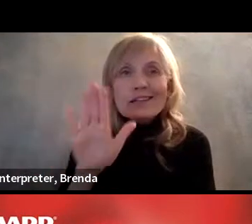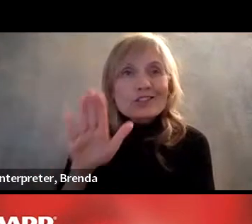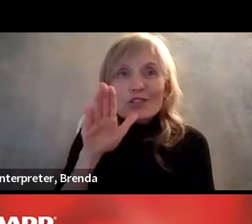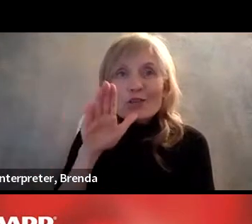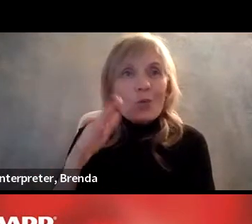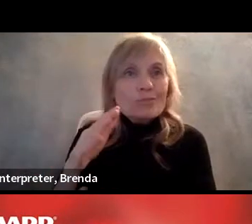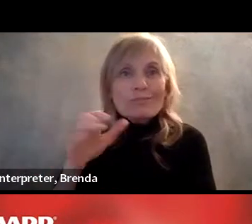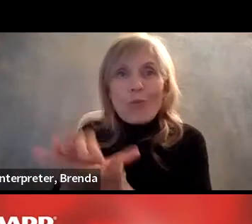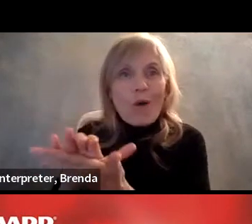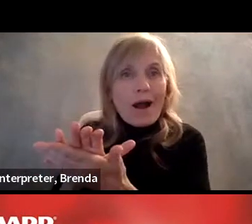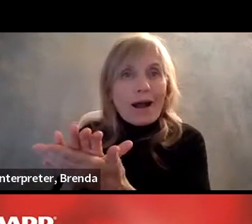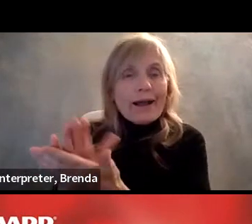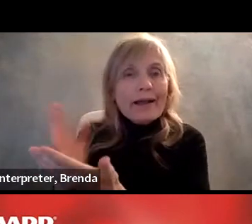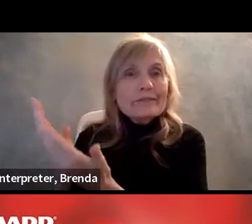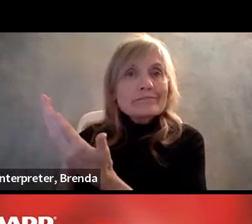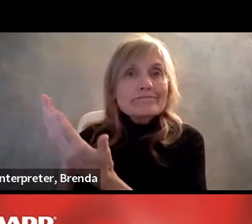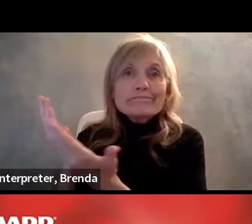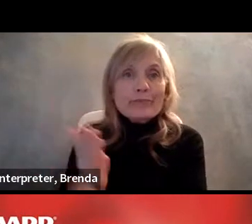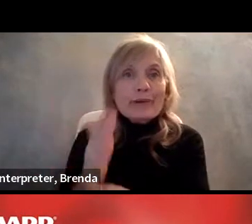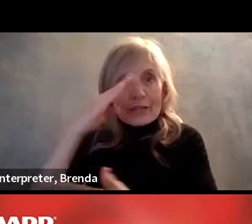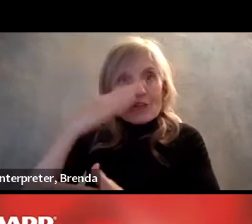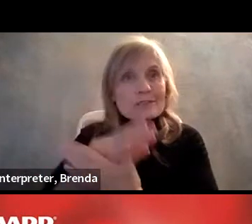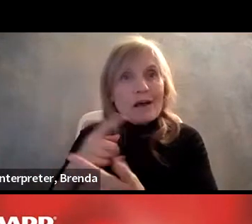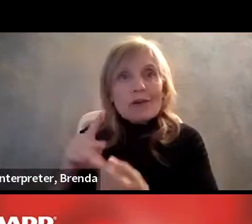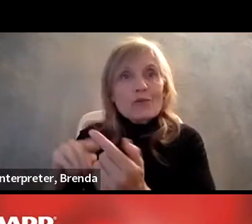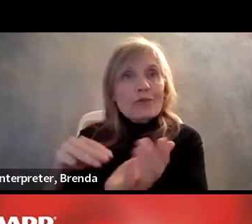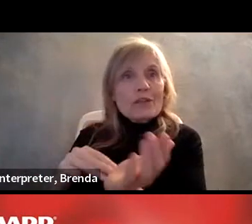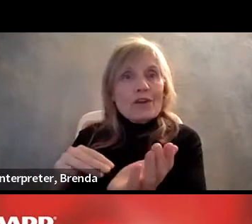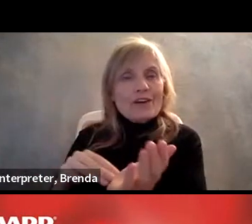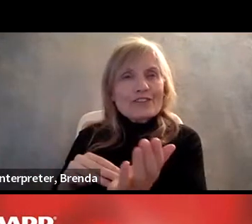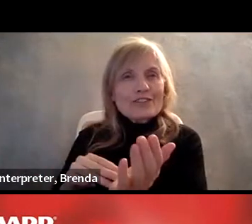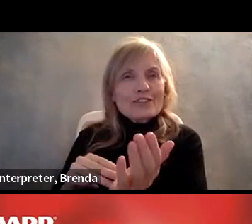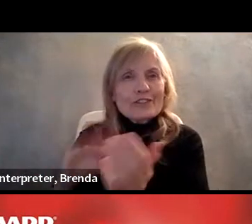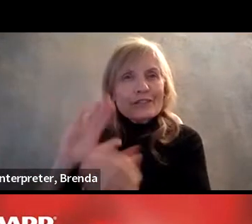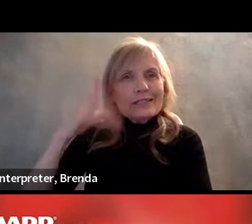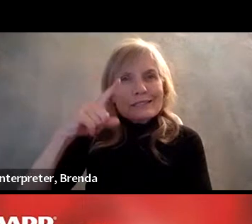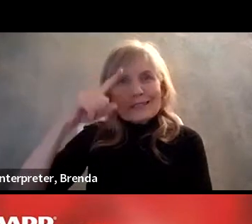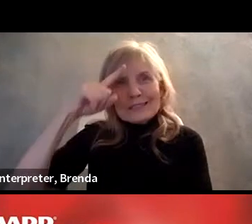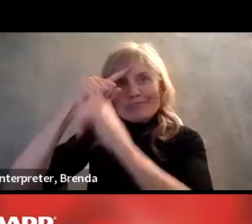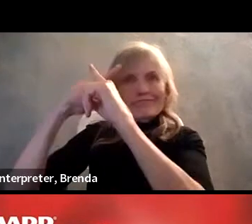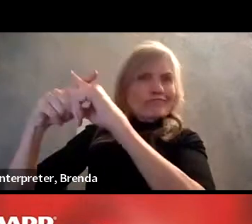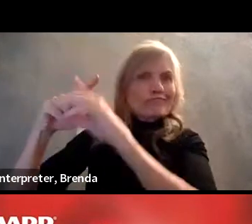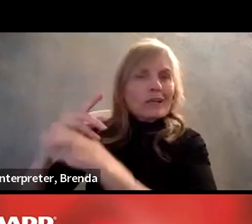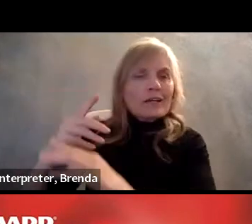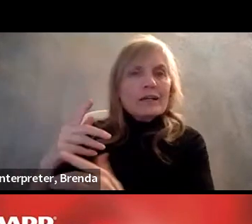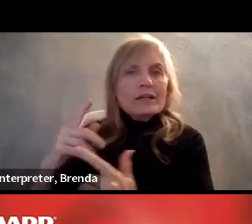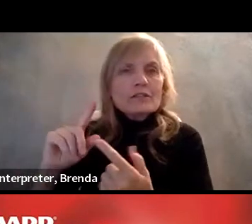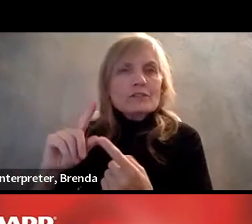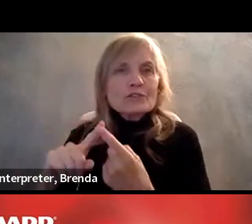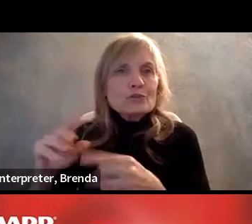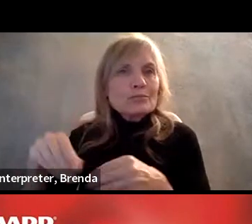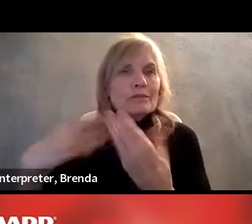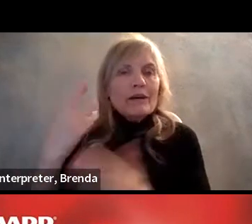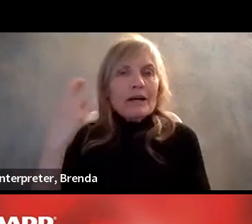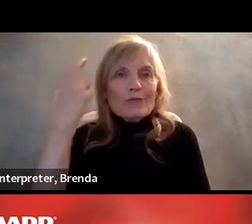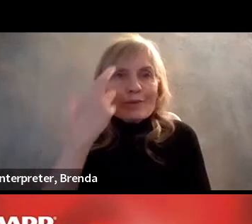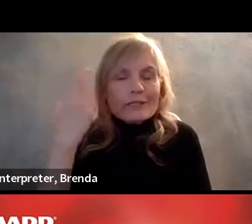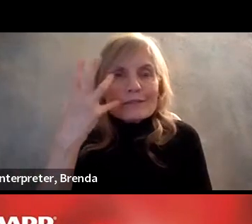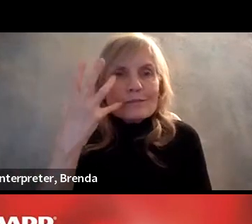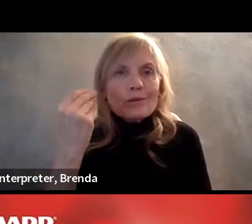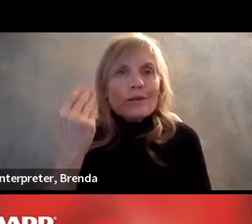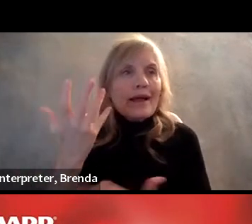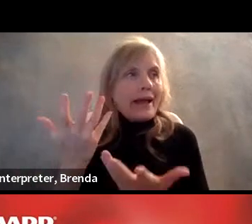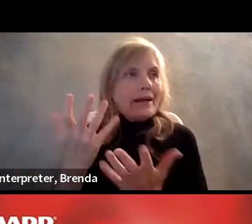doctor's appointments or, um, an unwillingness to provide, um, even very reasonable and meaningful,